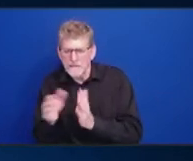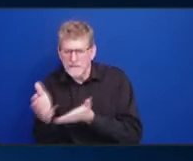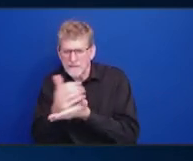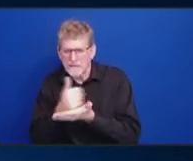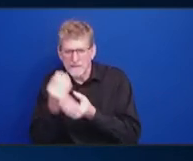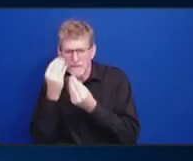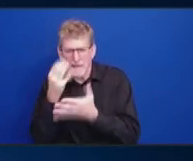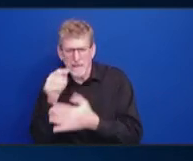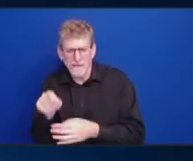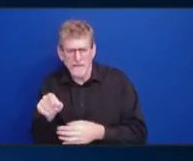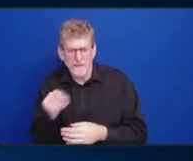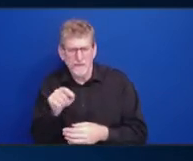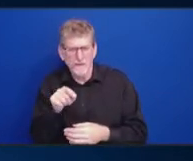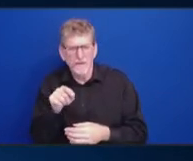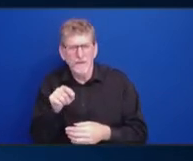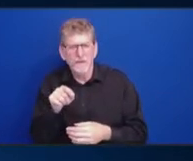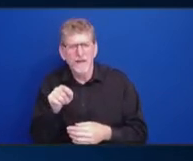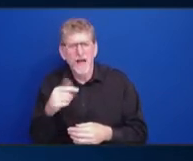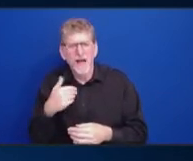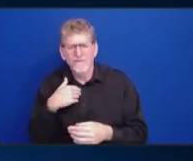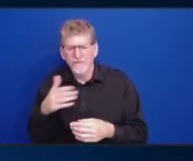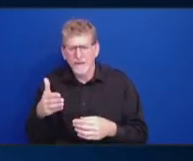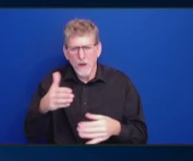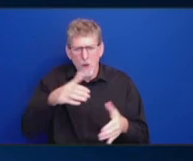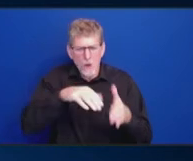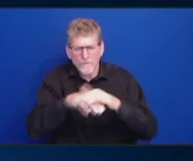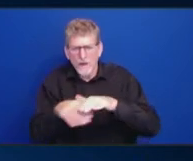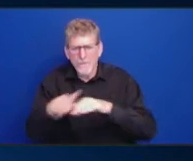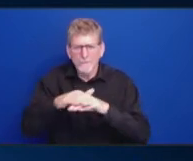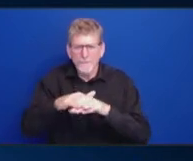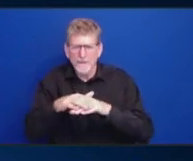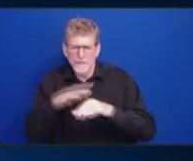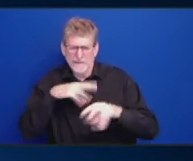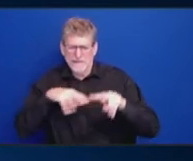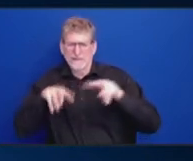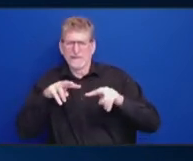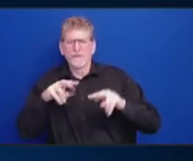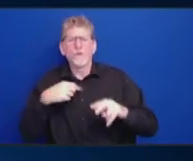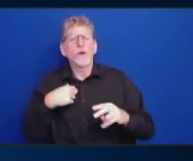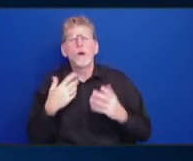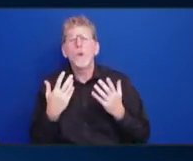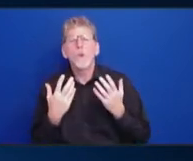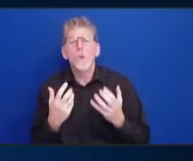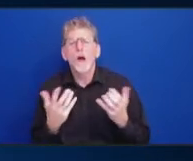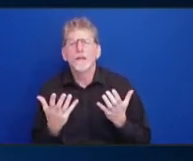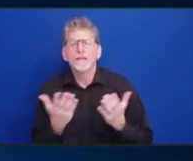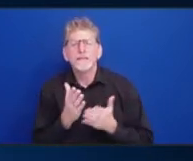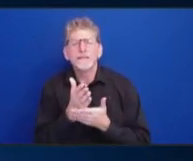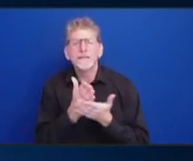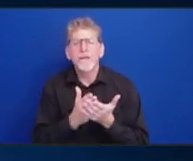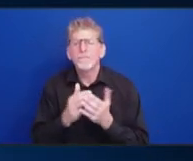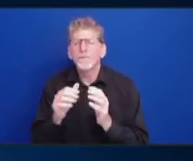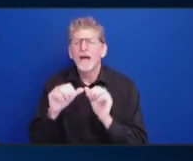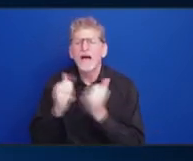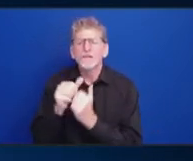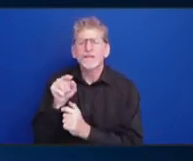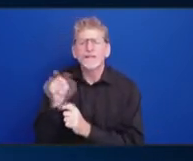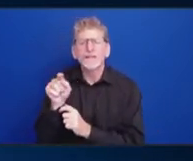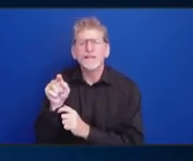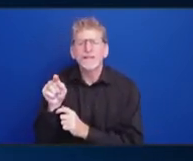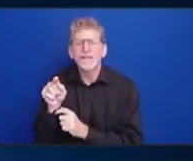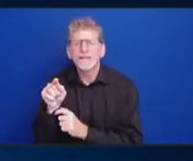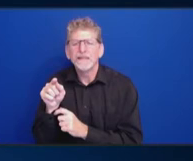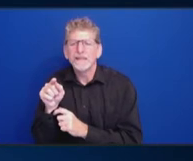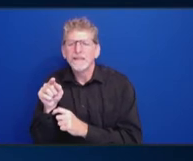overlap there. We're trying to get some of our agencies to collect data on primary language use. So,